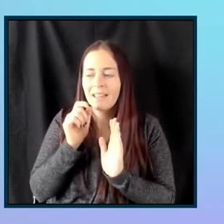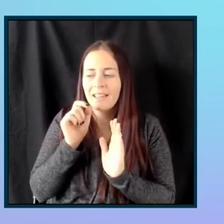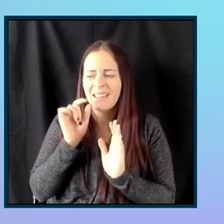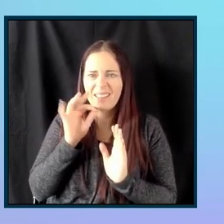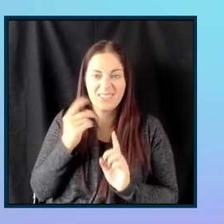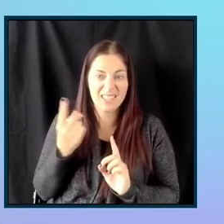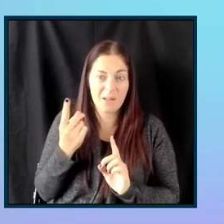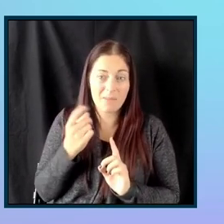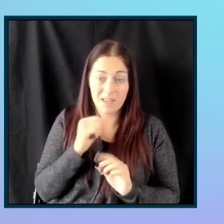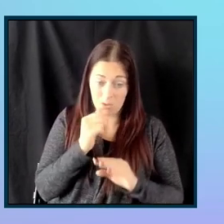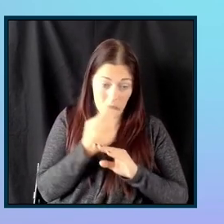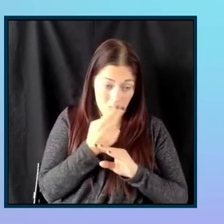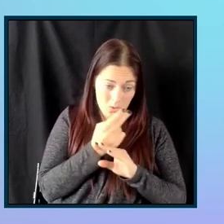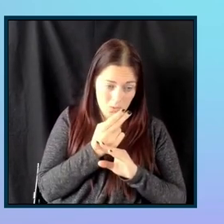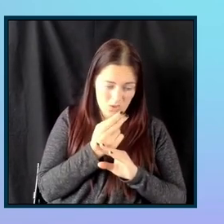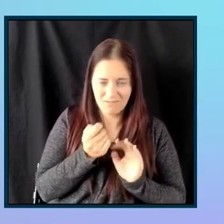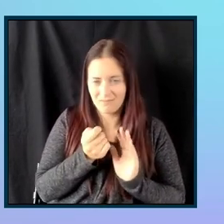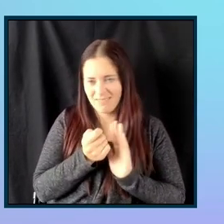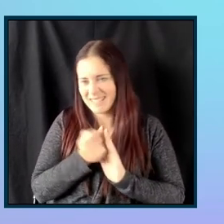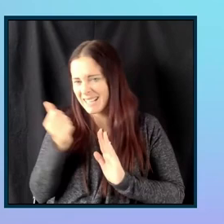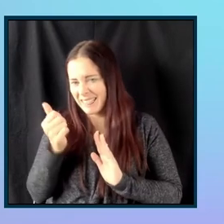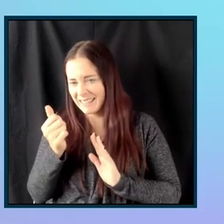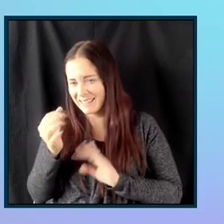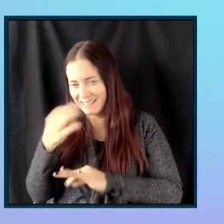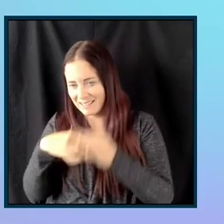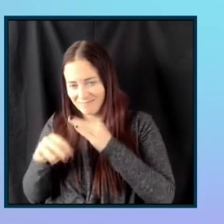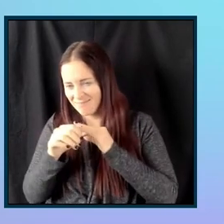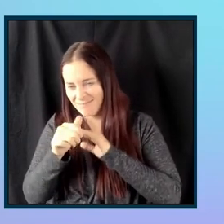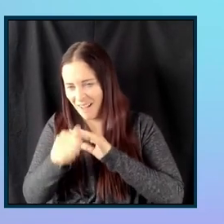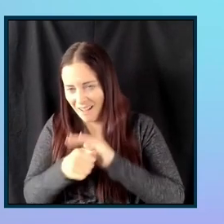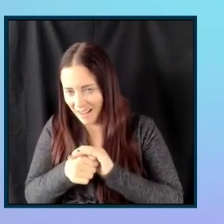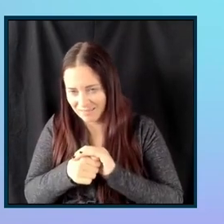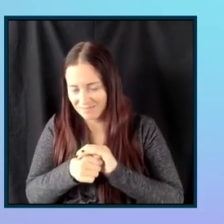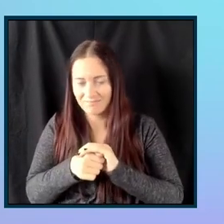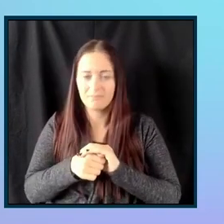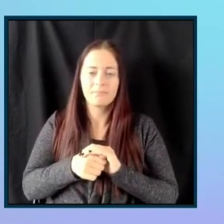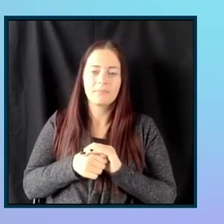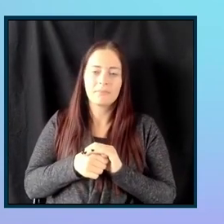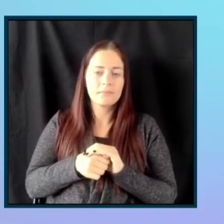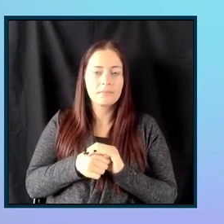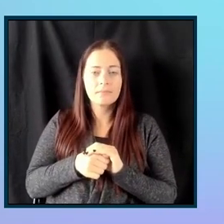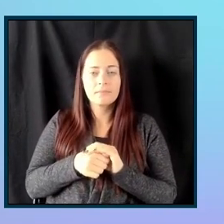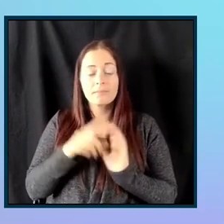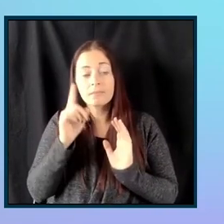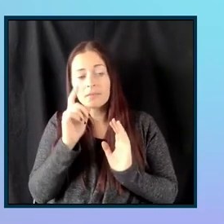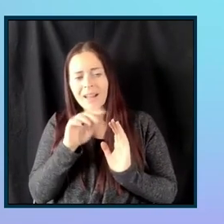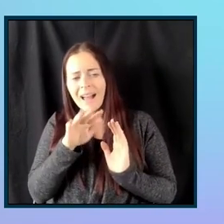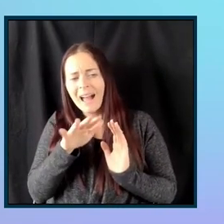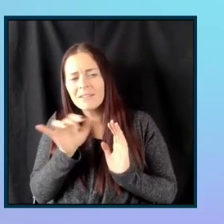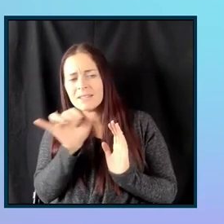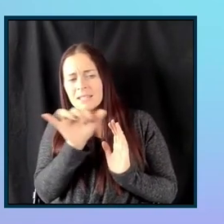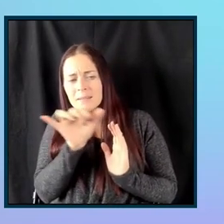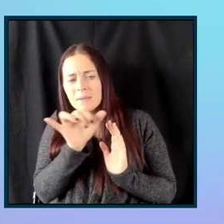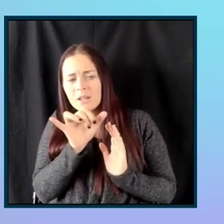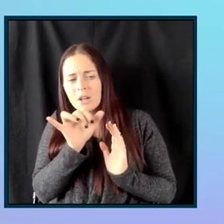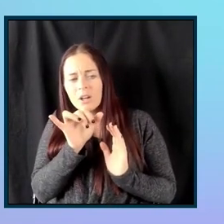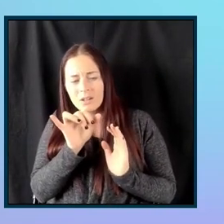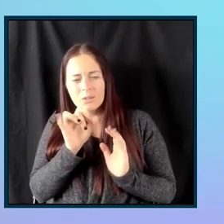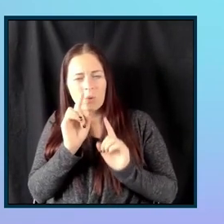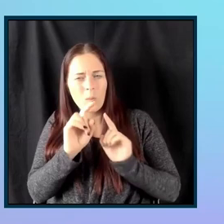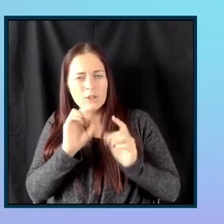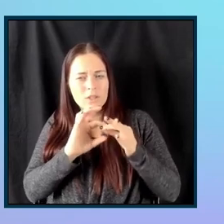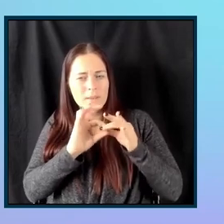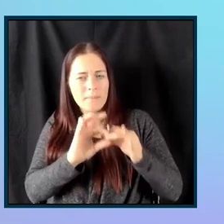used instead of hiding it. Okay. Excellent. Yep. And then kind of similar to the questions around date, um,